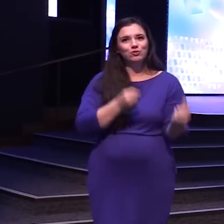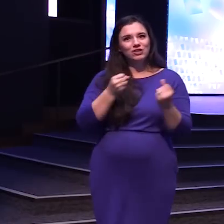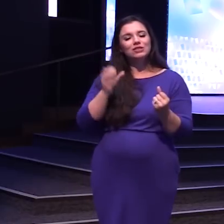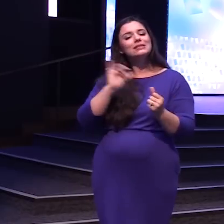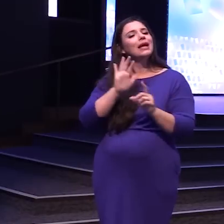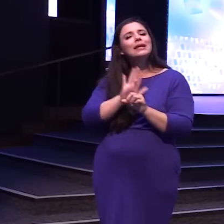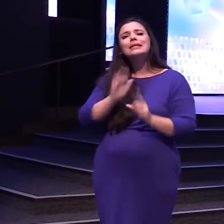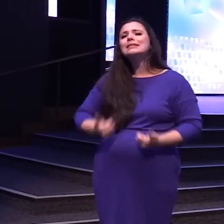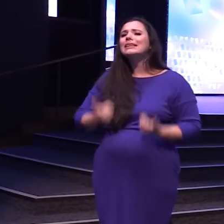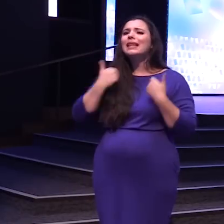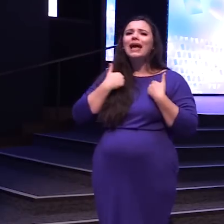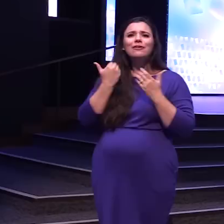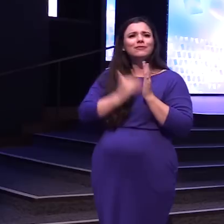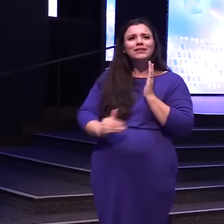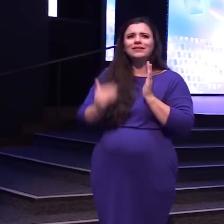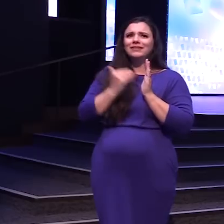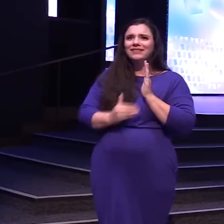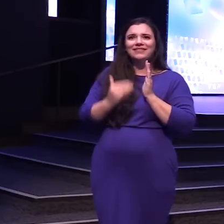Life motto